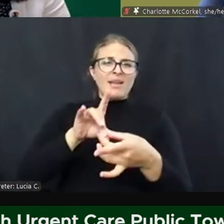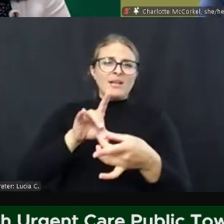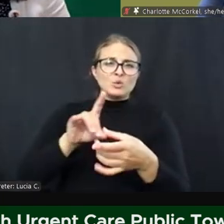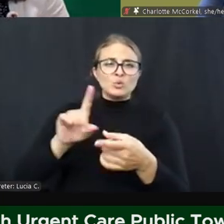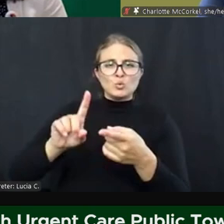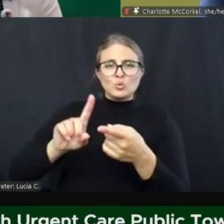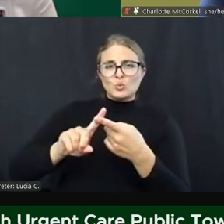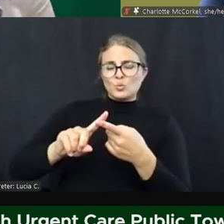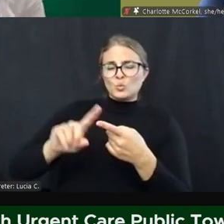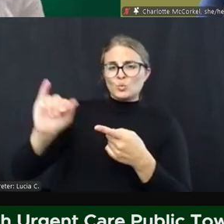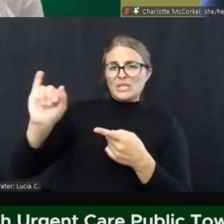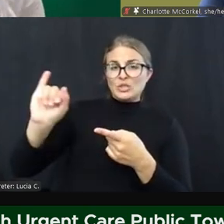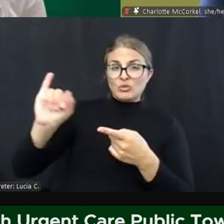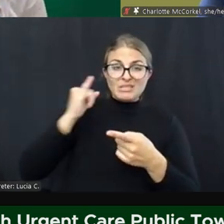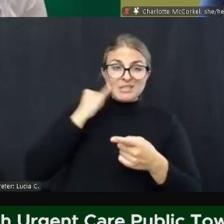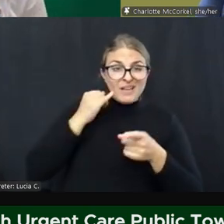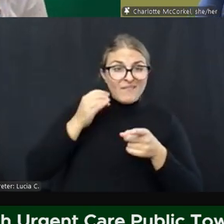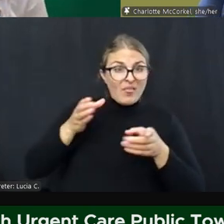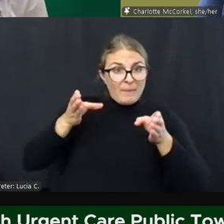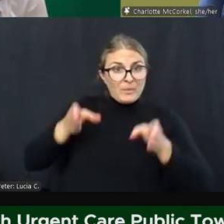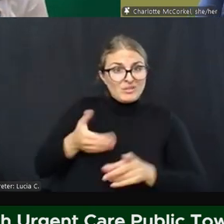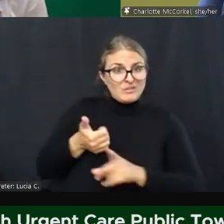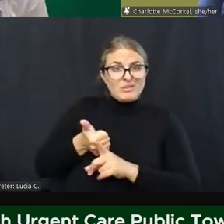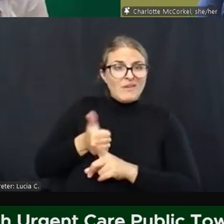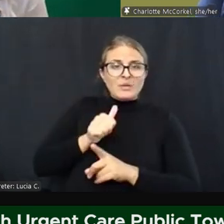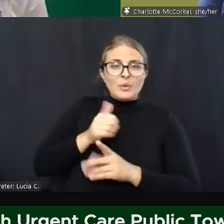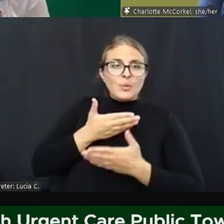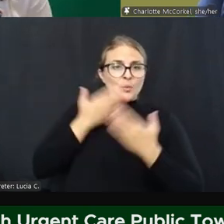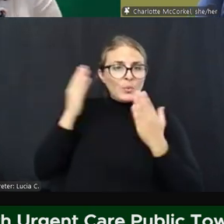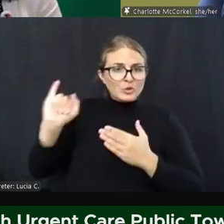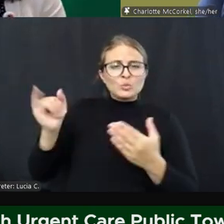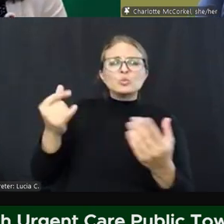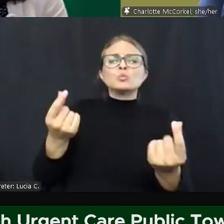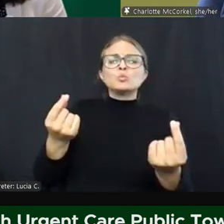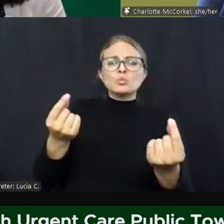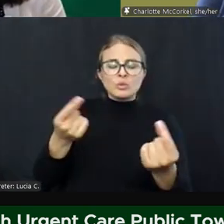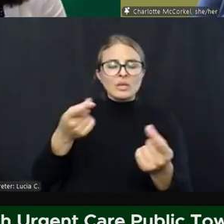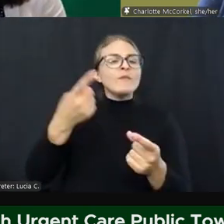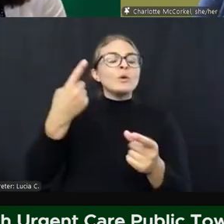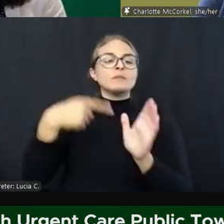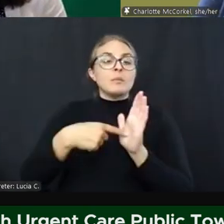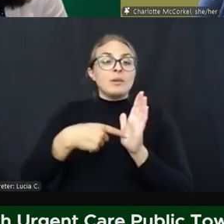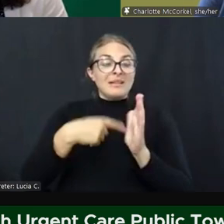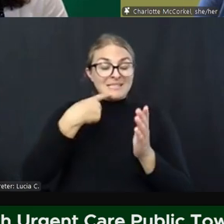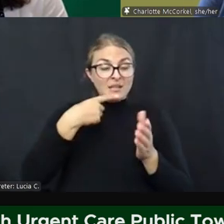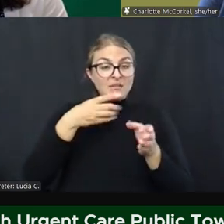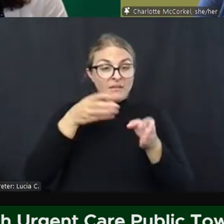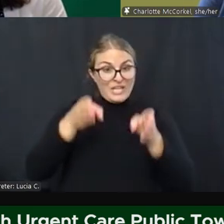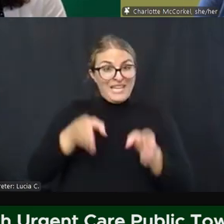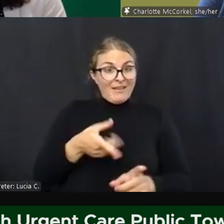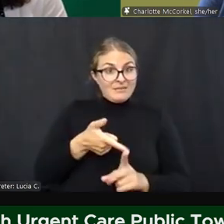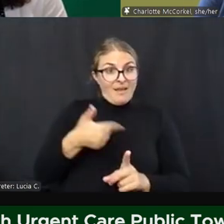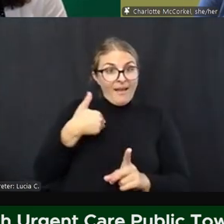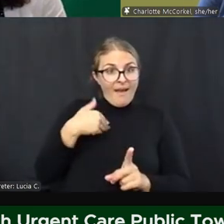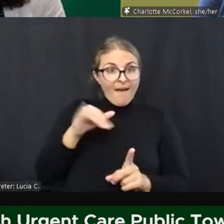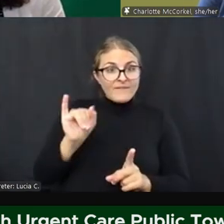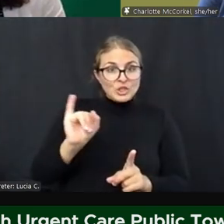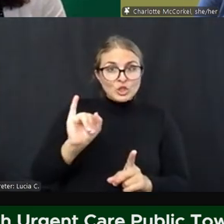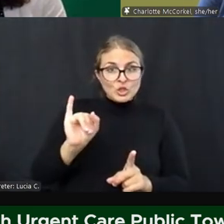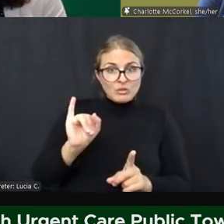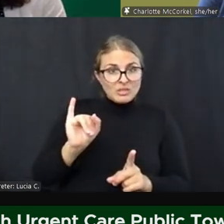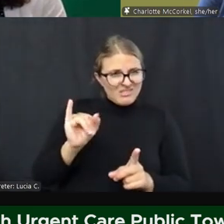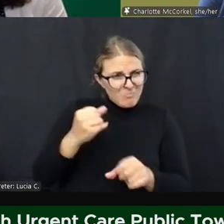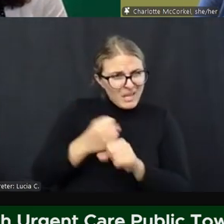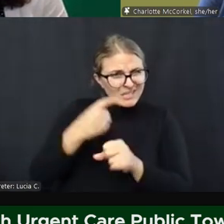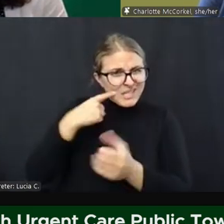who do not have insurance. It says, for guests who do have insurance, wouldn't it make sense to